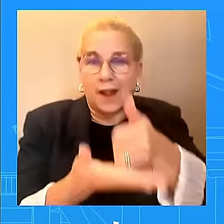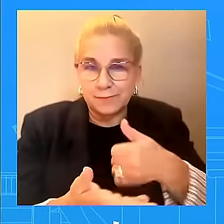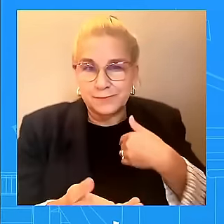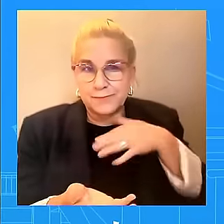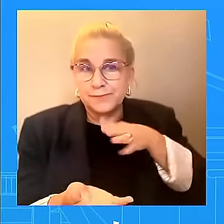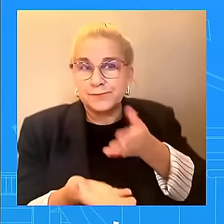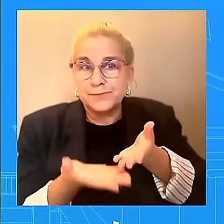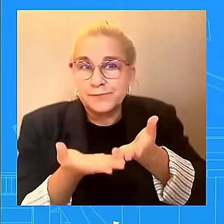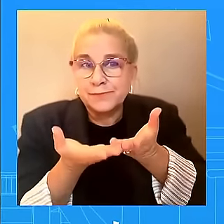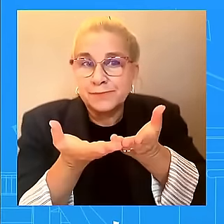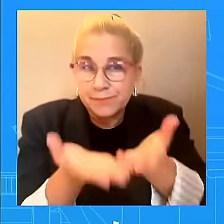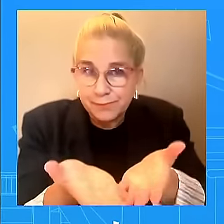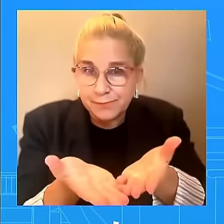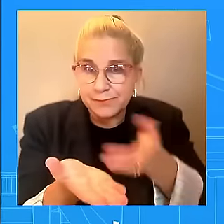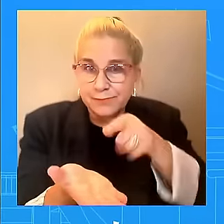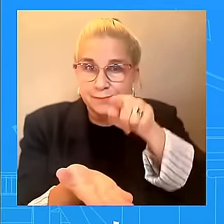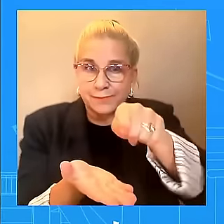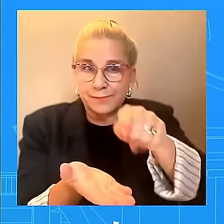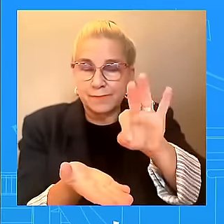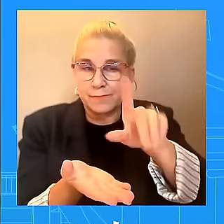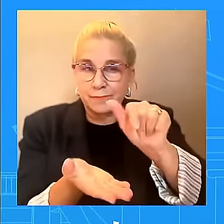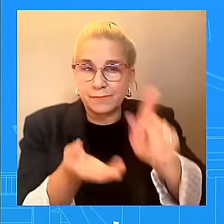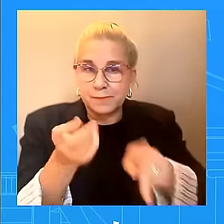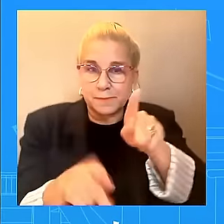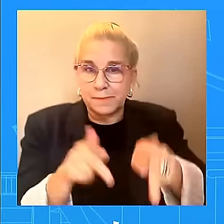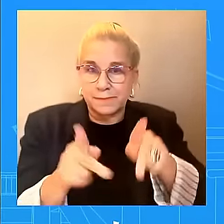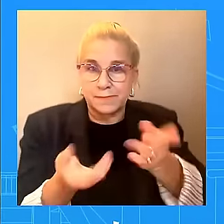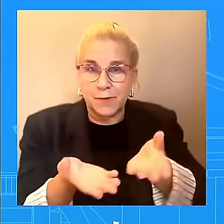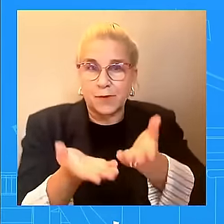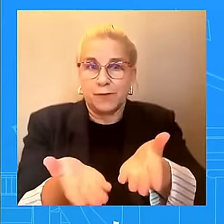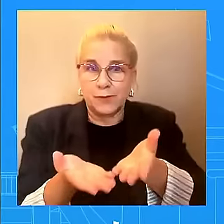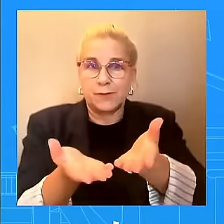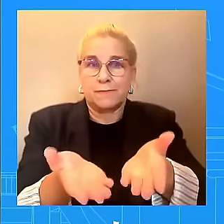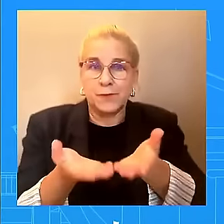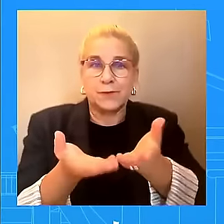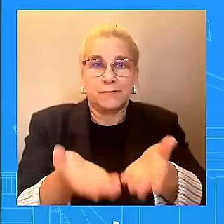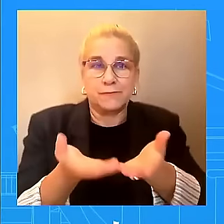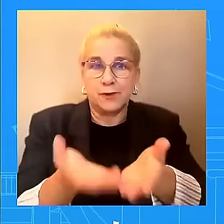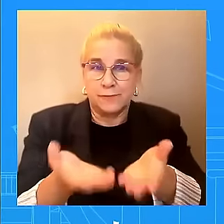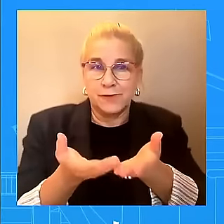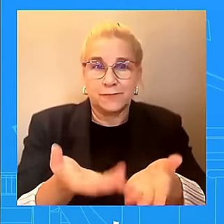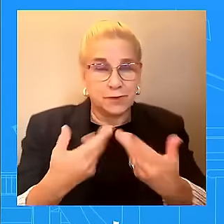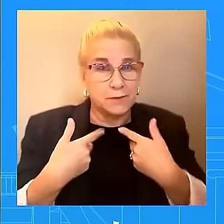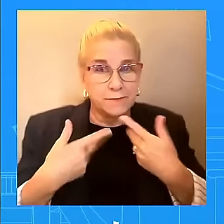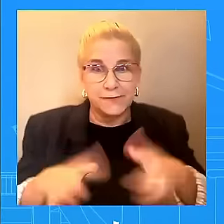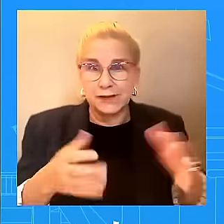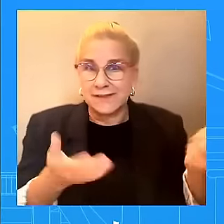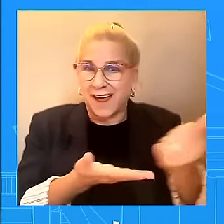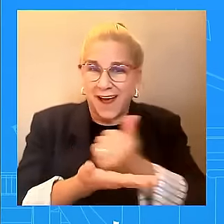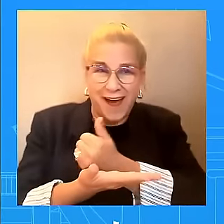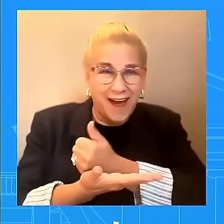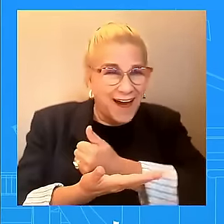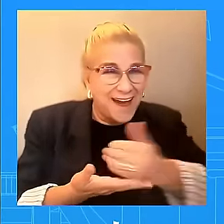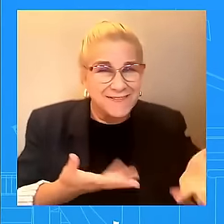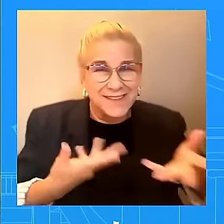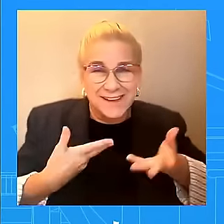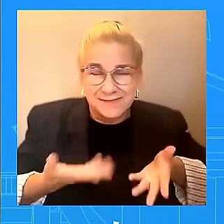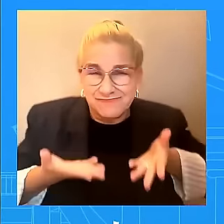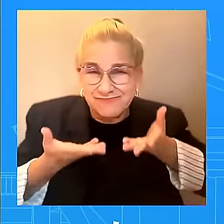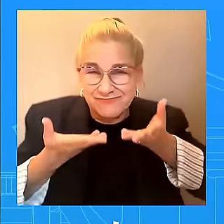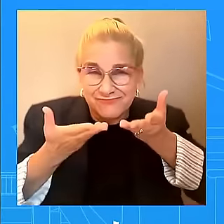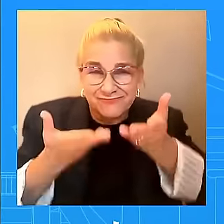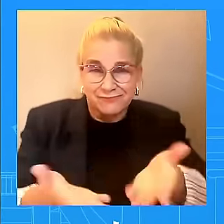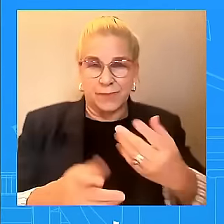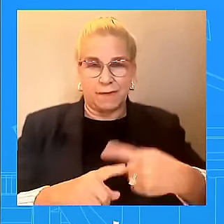the people who live in your state, to make sure we are doing everything that we need to do from federal response and we're reaching out, offering our support,